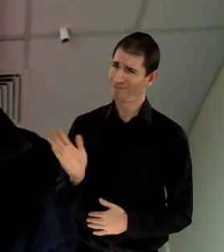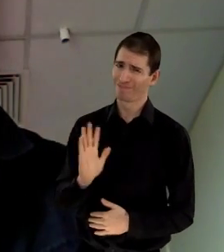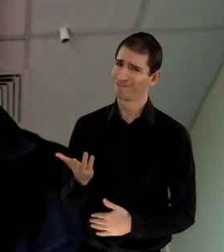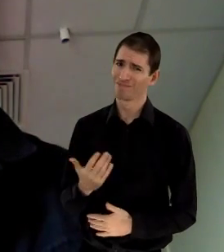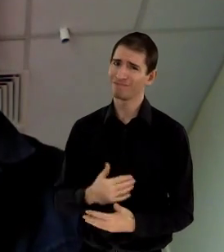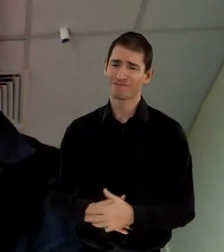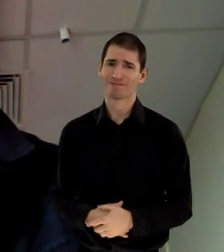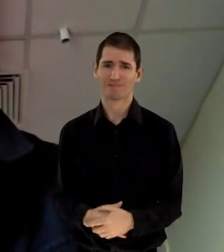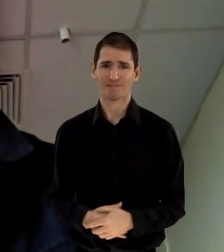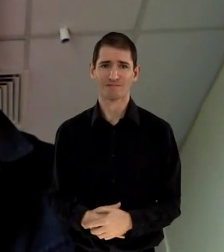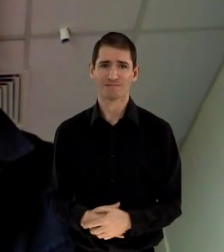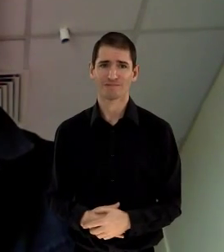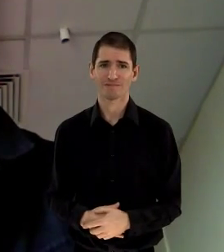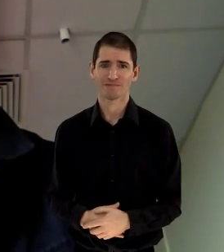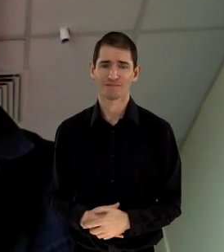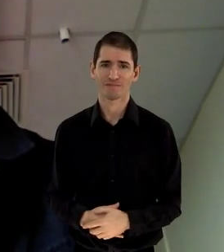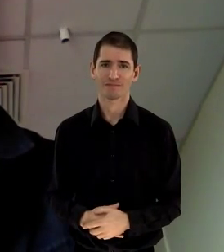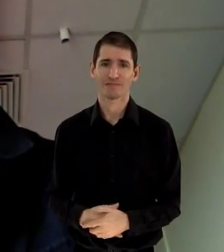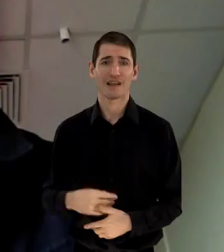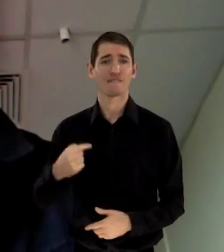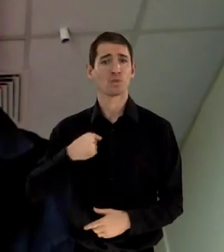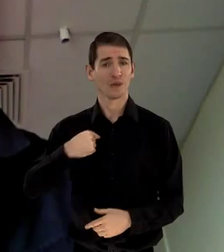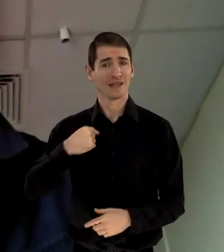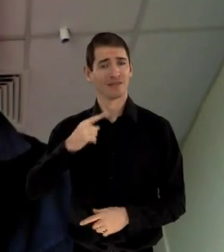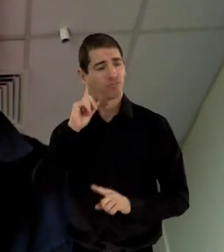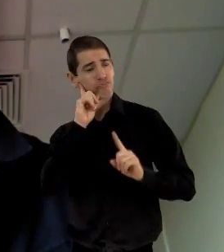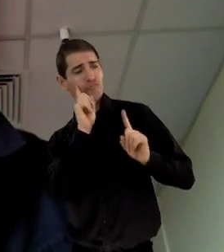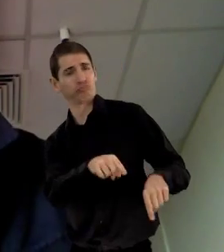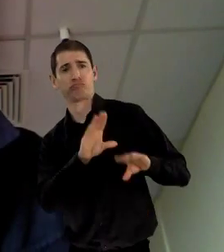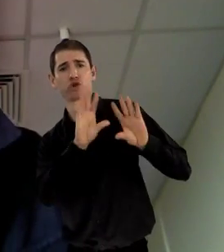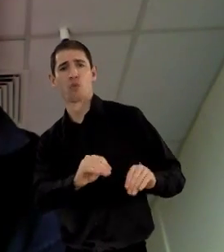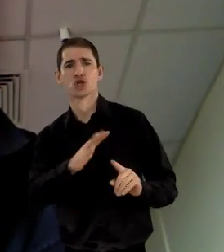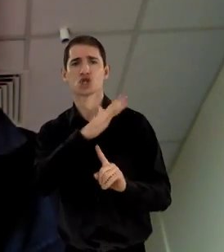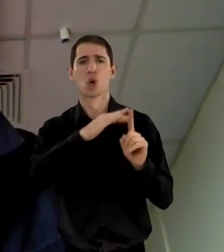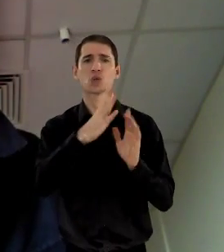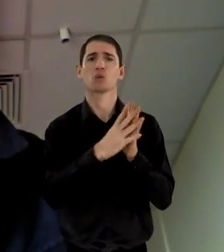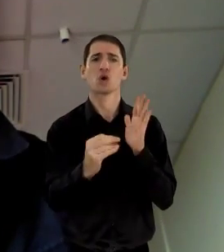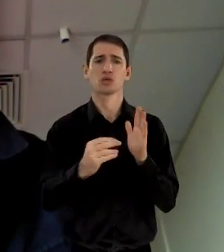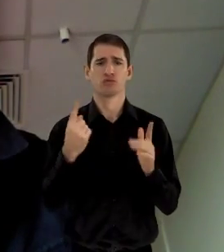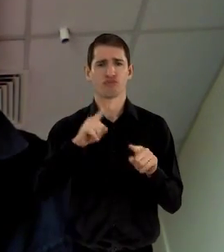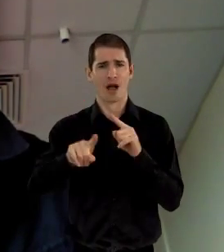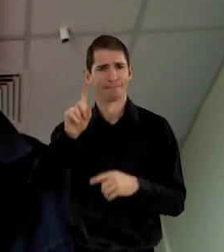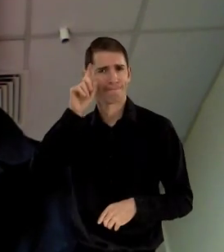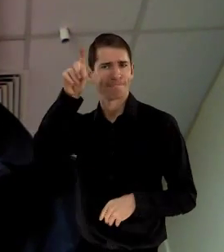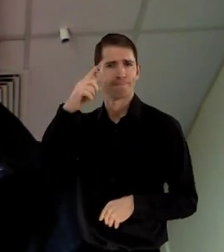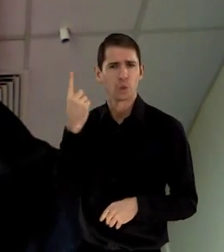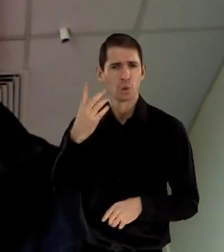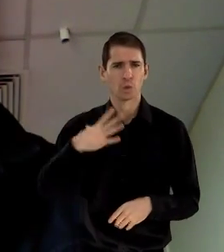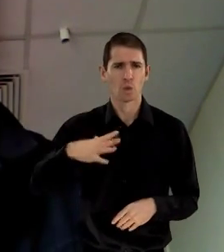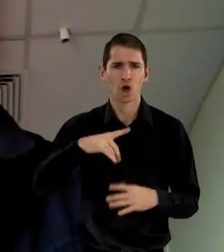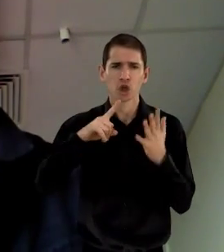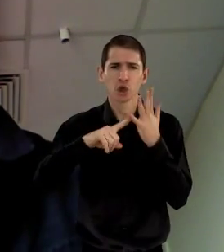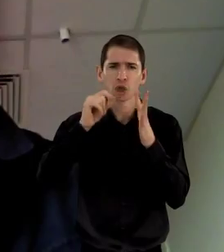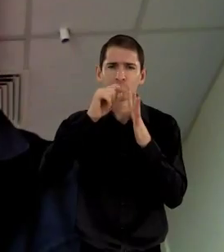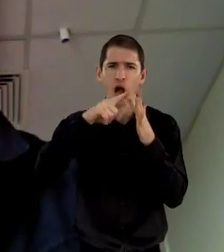longer relevant to the 21st century. If we abandon the social model as originally